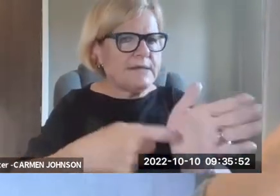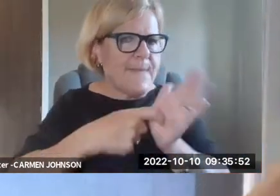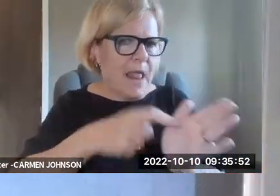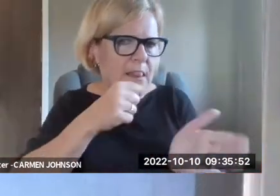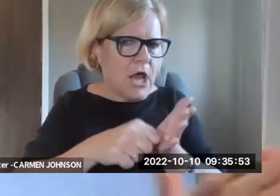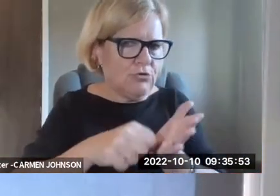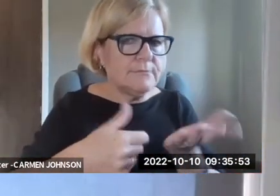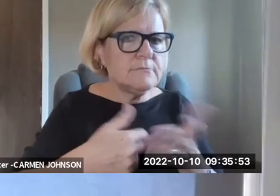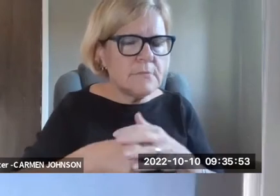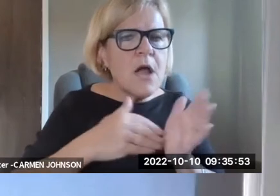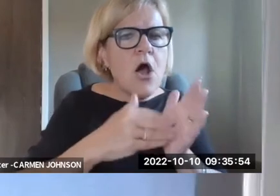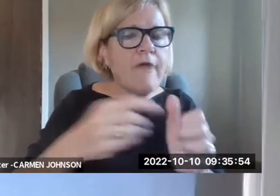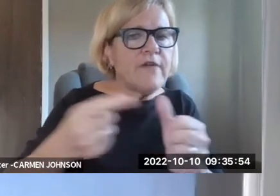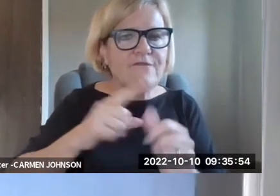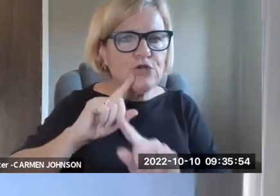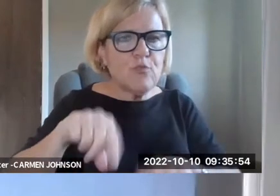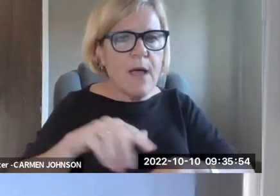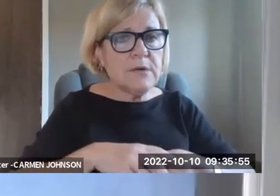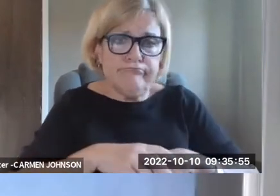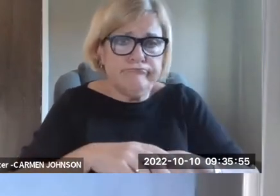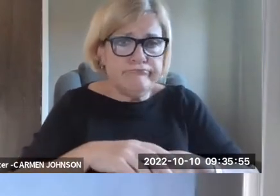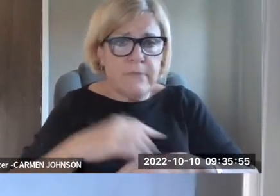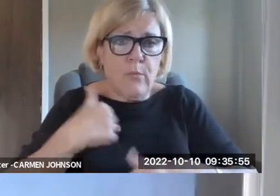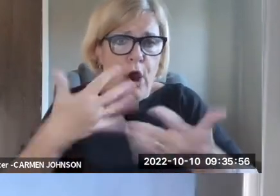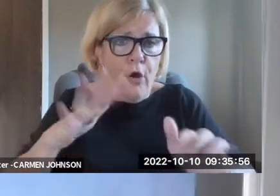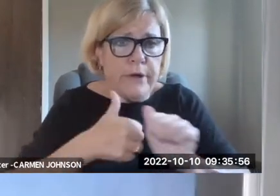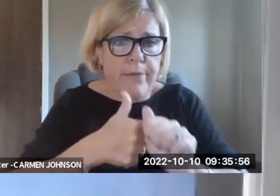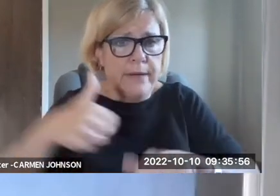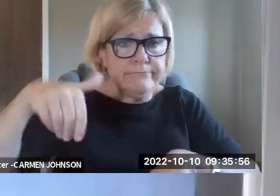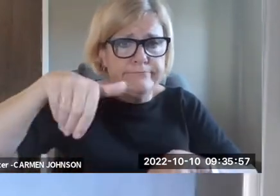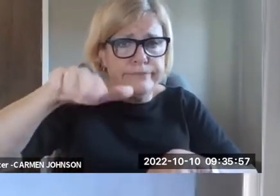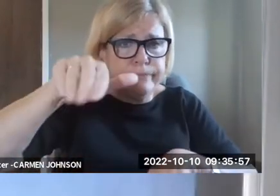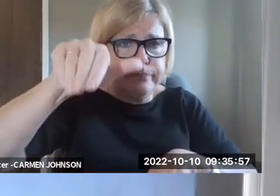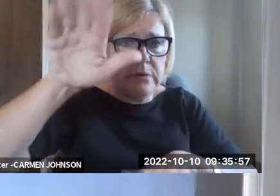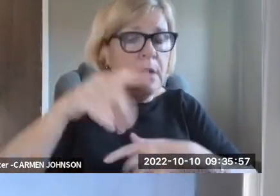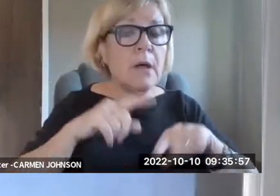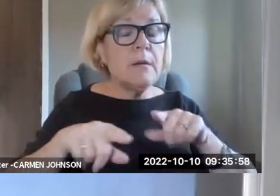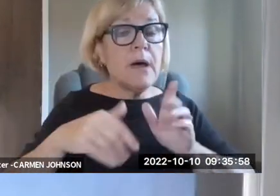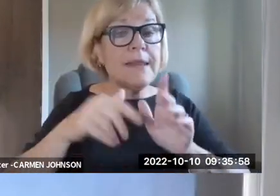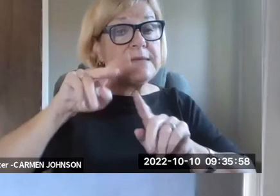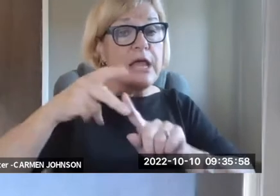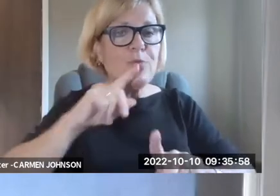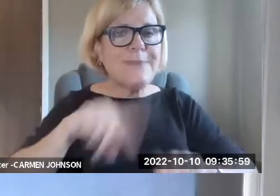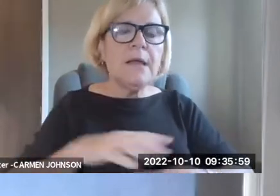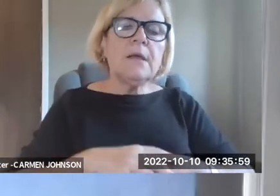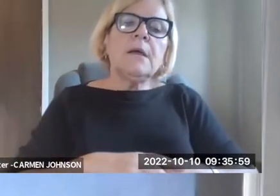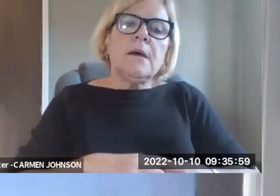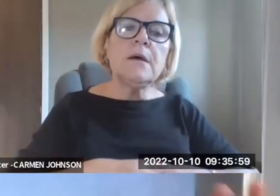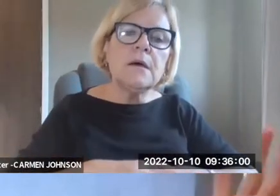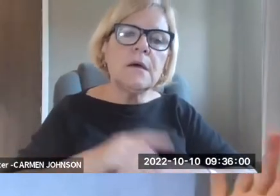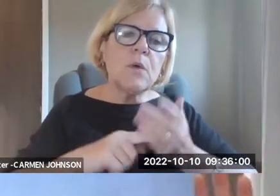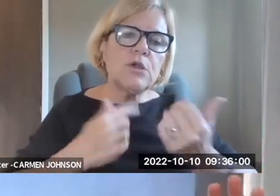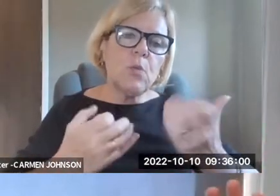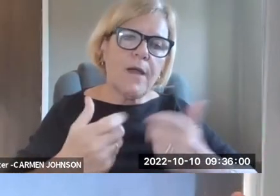point where you're considering litigation, we always start with a demand letter. Um, and often the first response is,